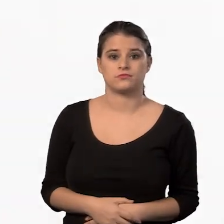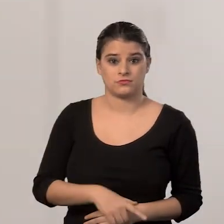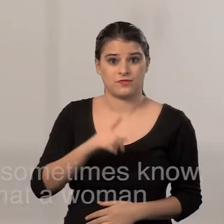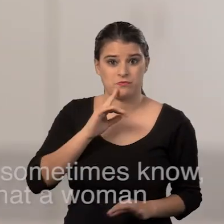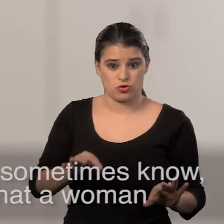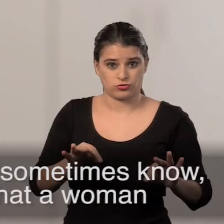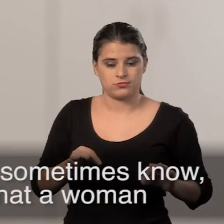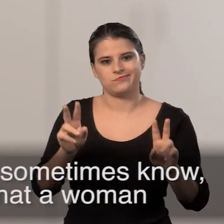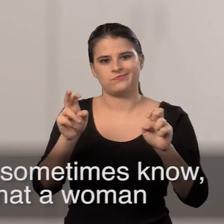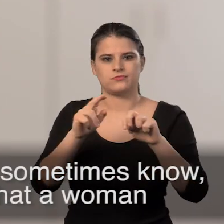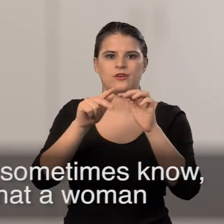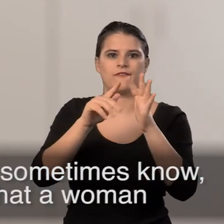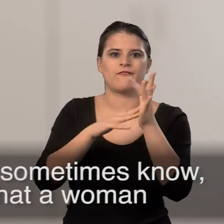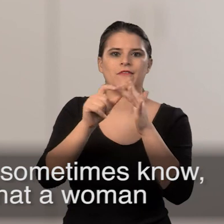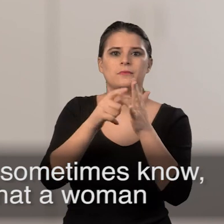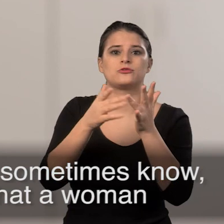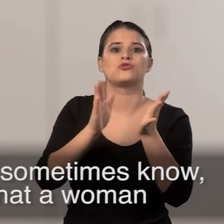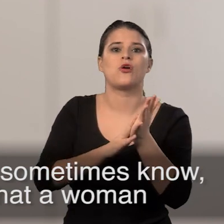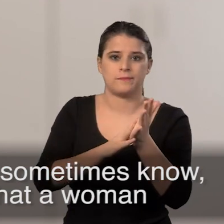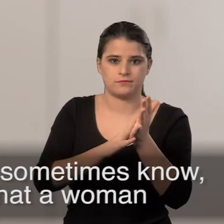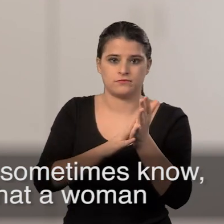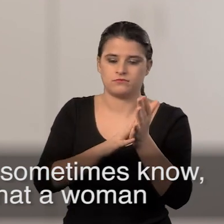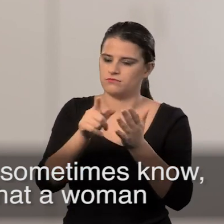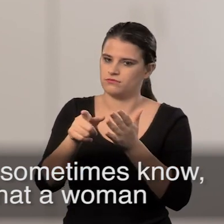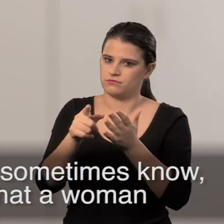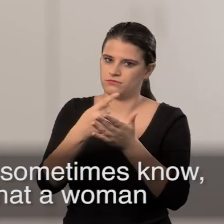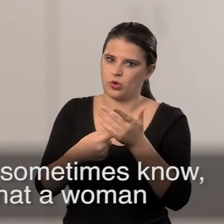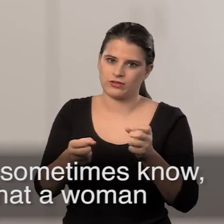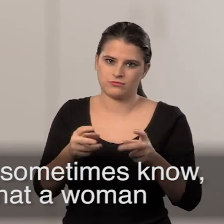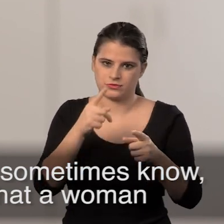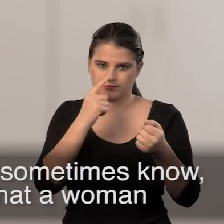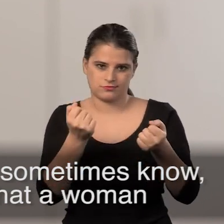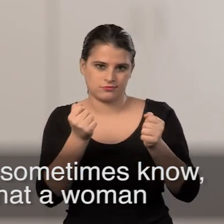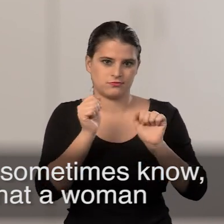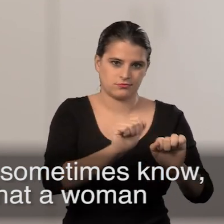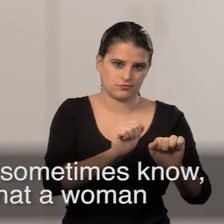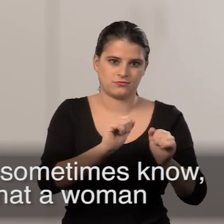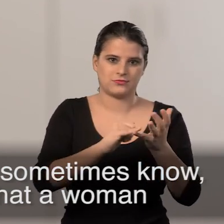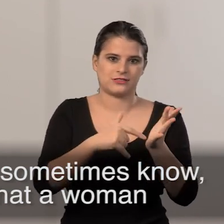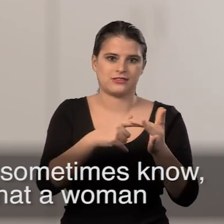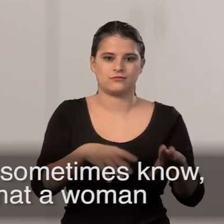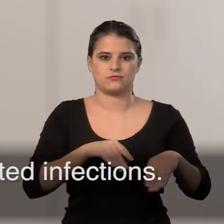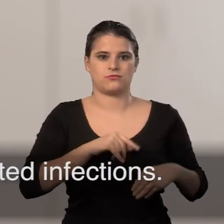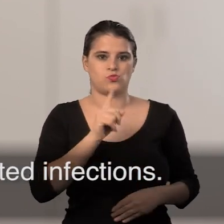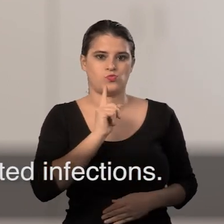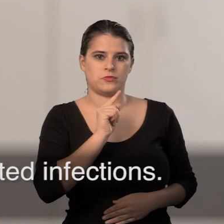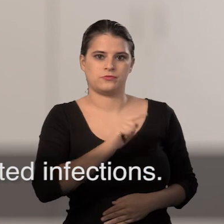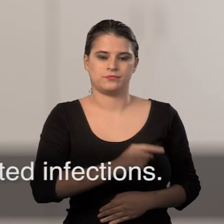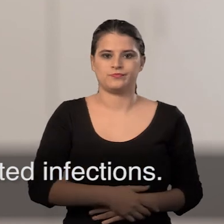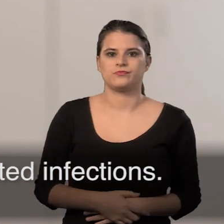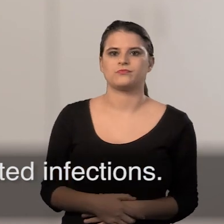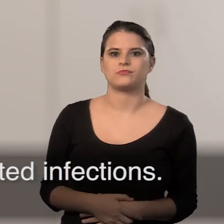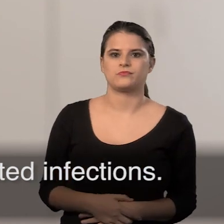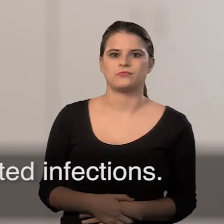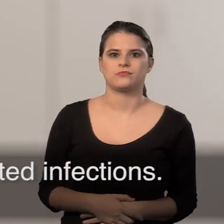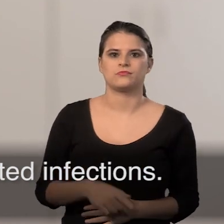The female condom, or Femidon as it's sometimes known, is the only form of barrier method that a woman can use to prevent